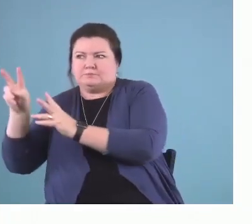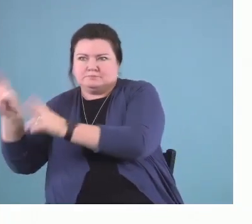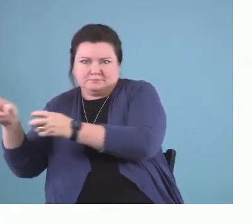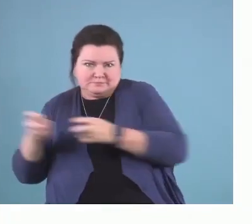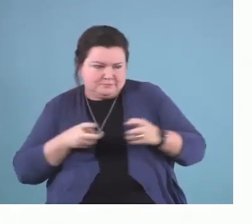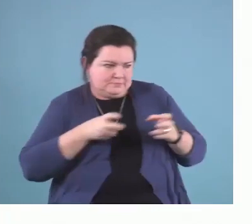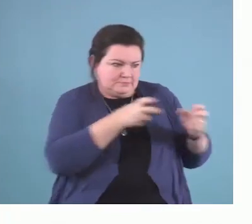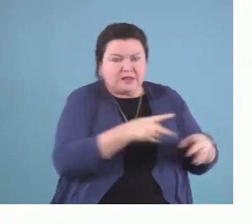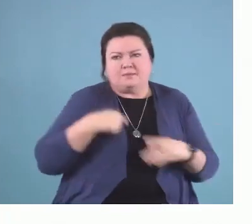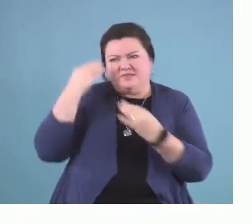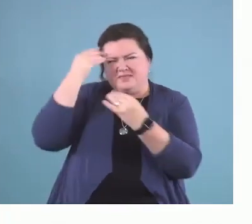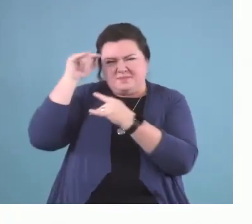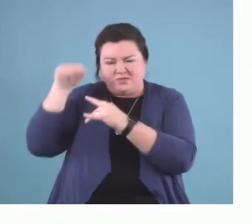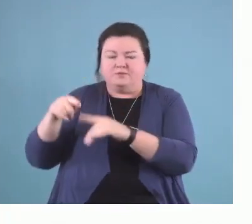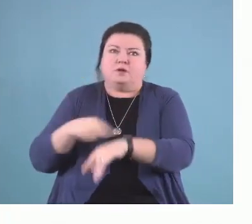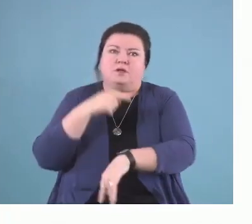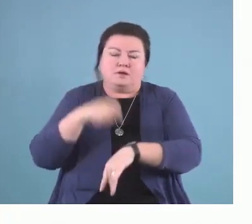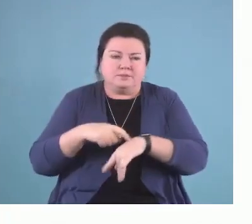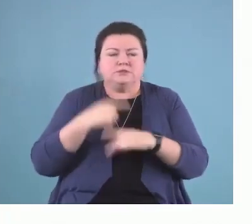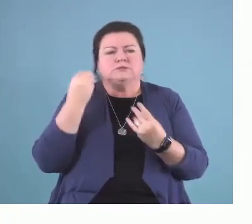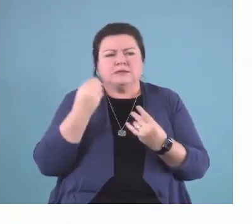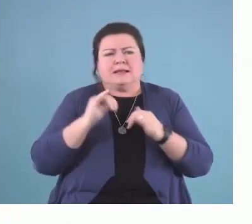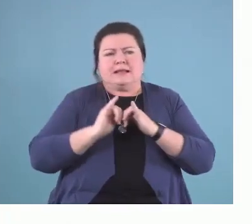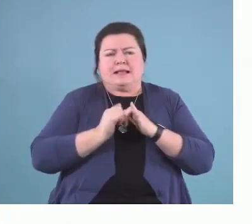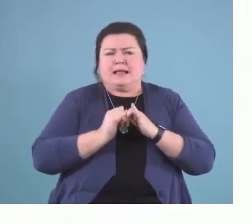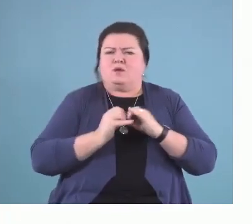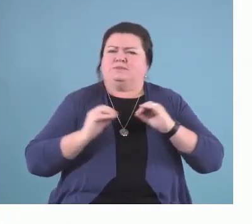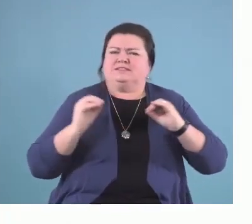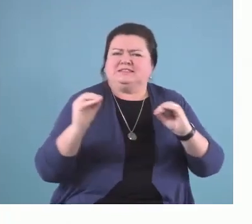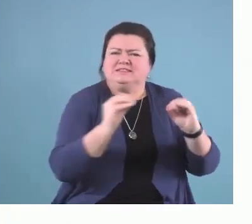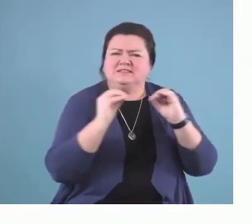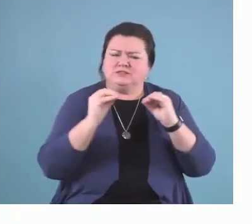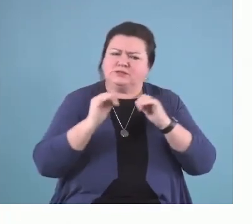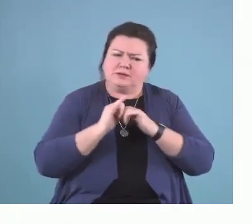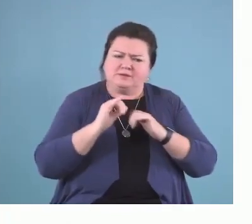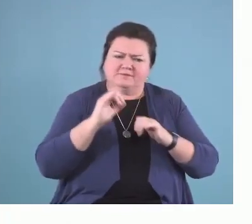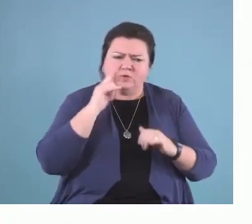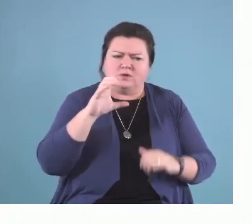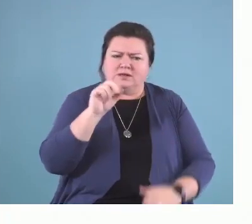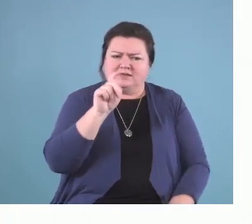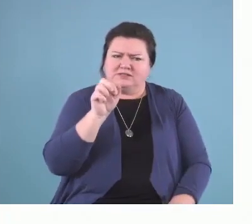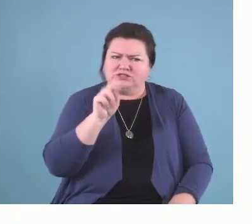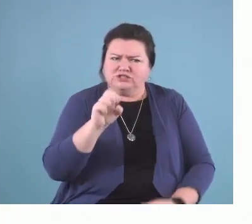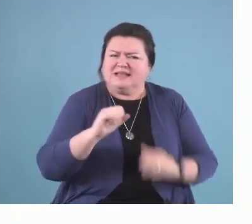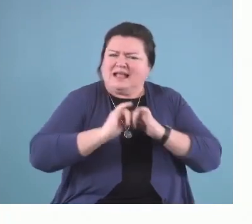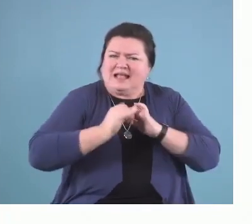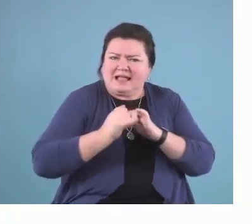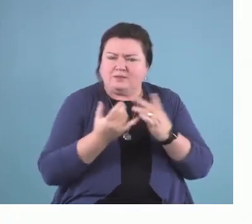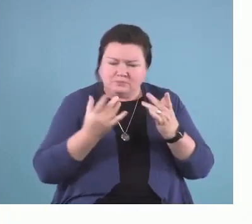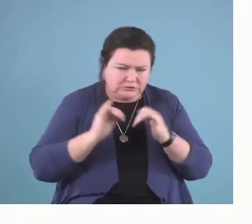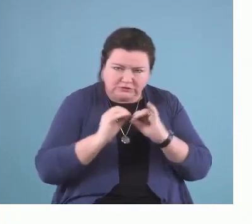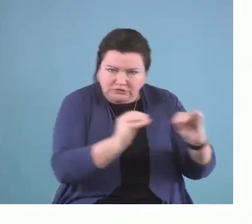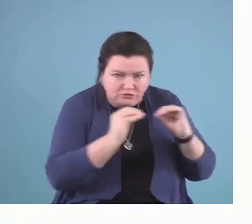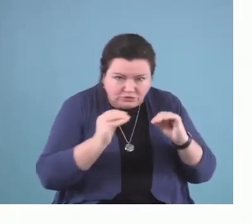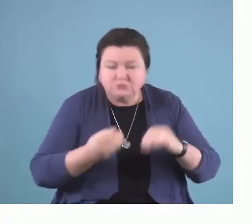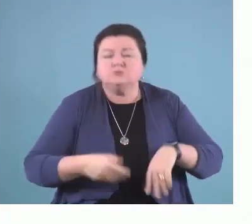time to think about how can I teach clinicians about all of these kind of things. And so, when we think about